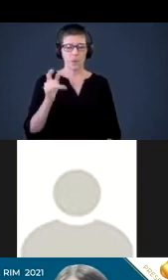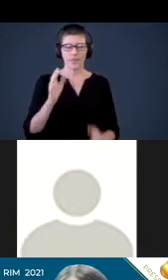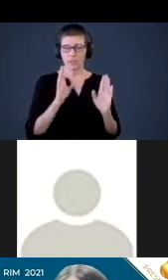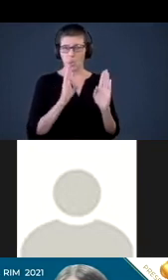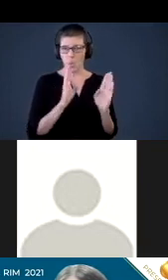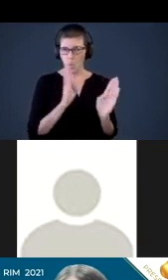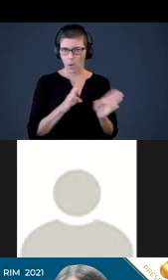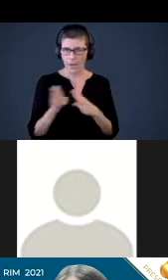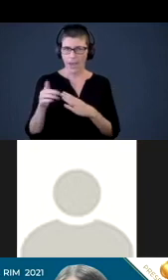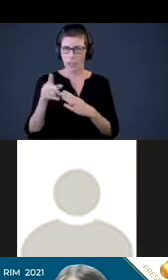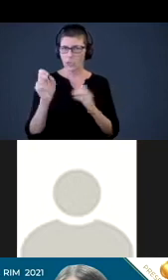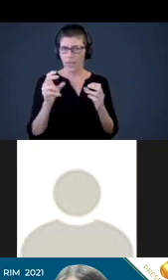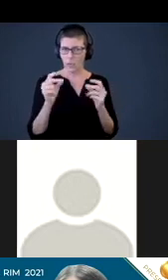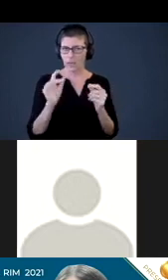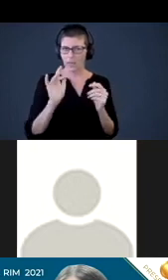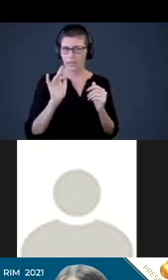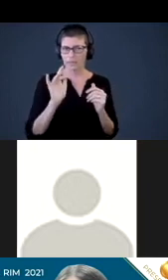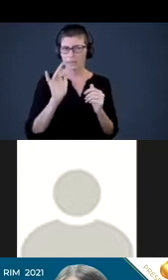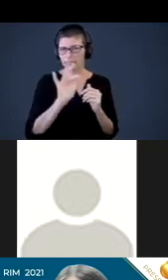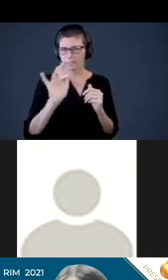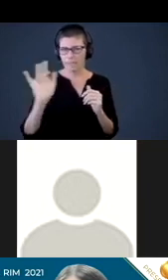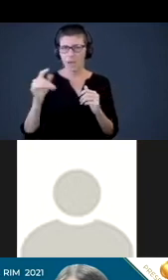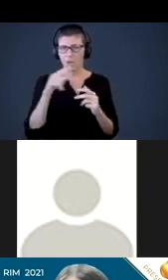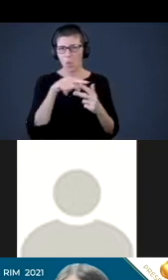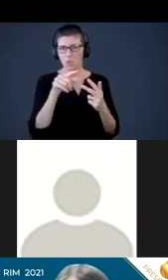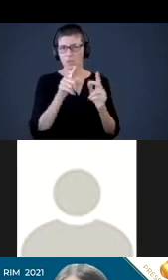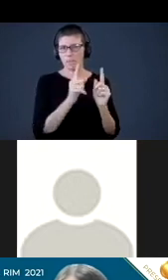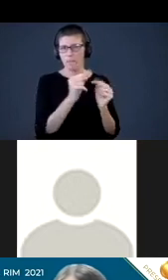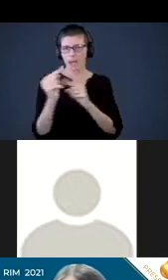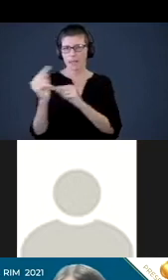click on all these particular boxes here.